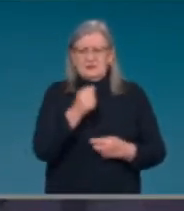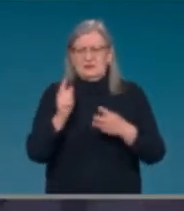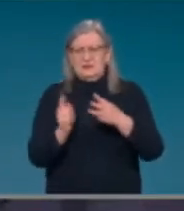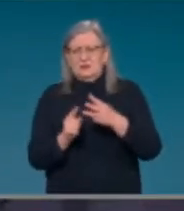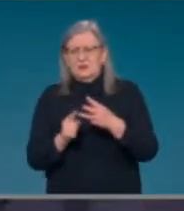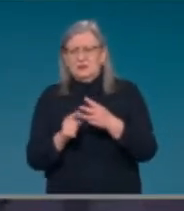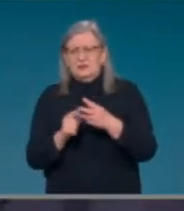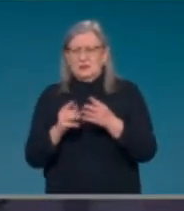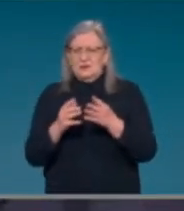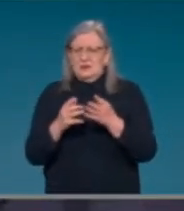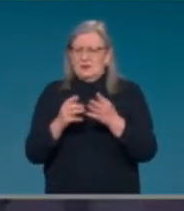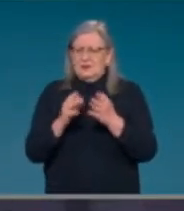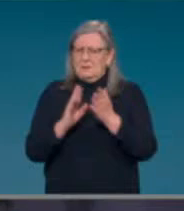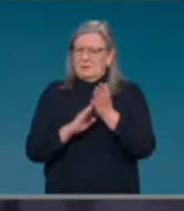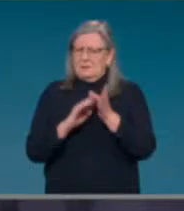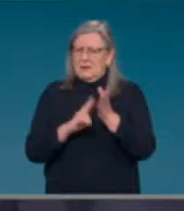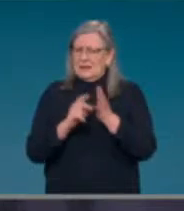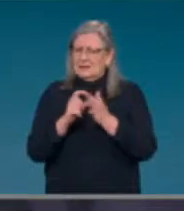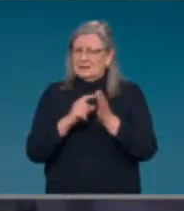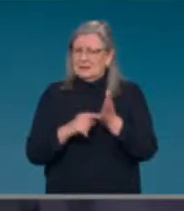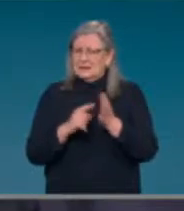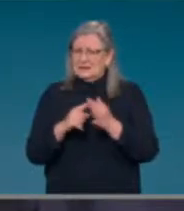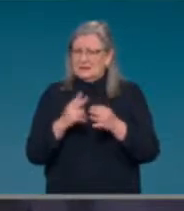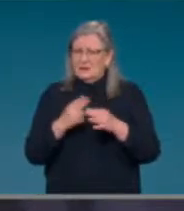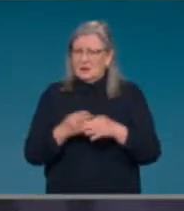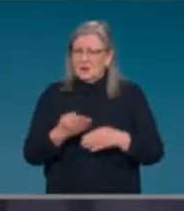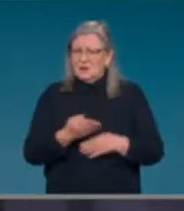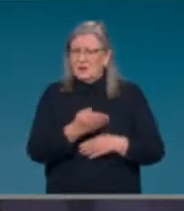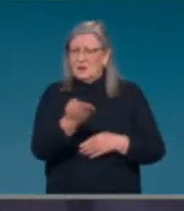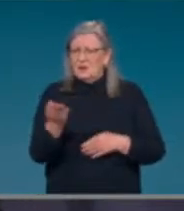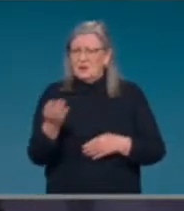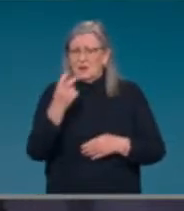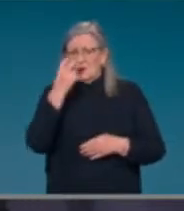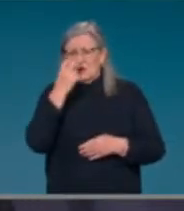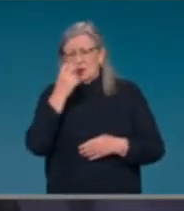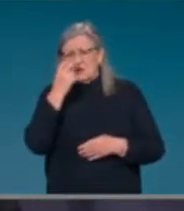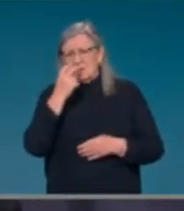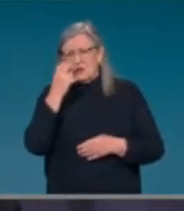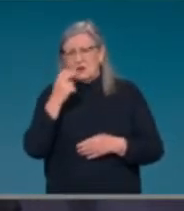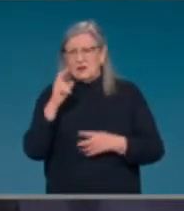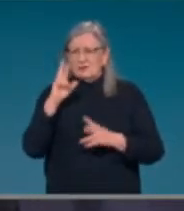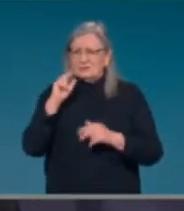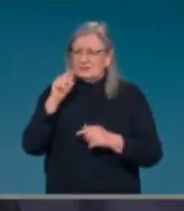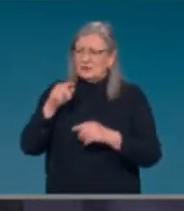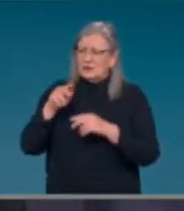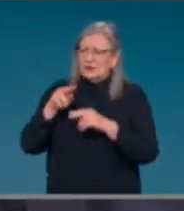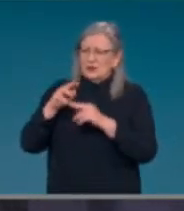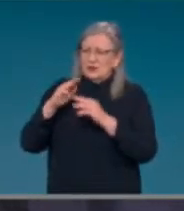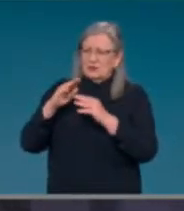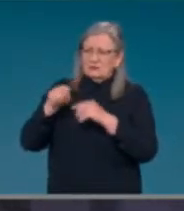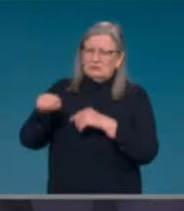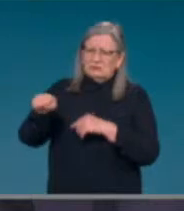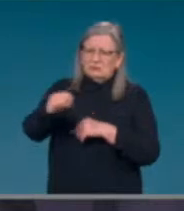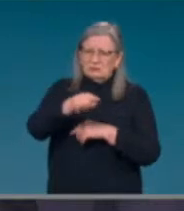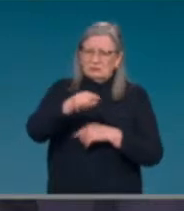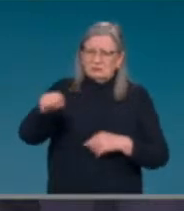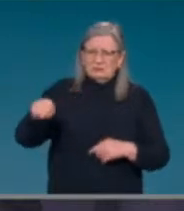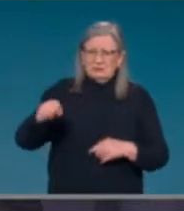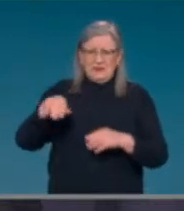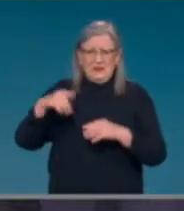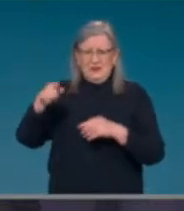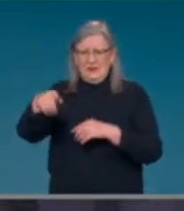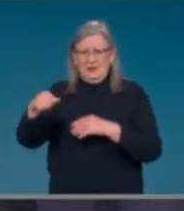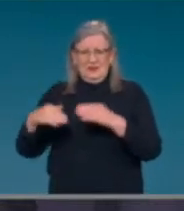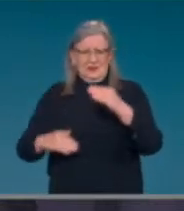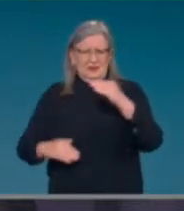staff setting. At the moment, we're at 99.8%, and I want to thank all of those staff for participating in that.